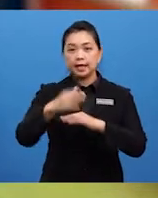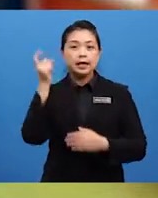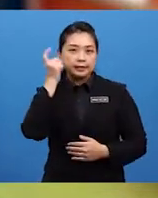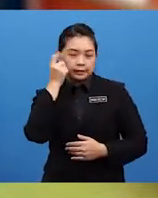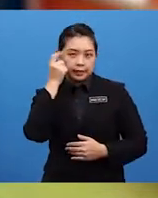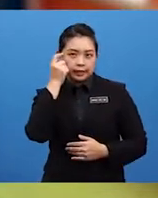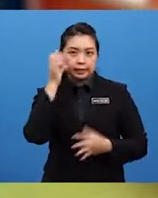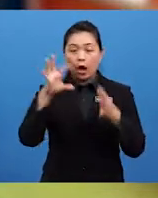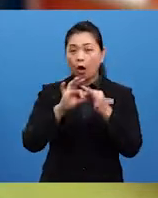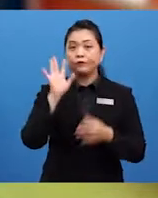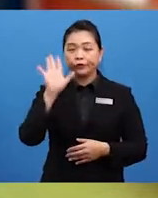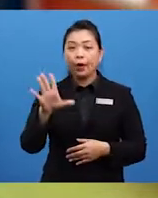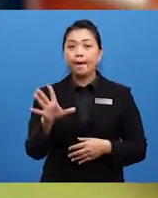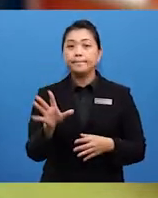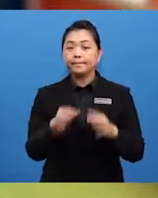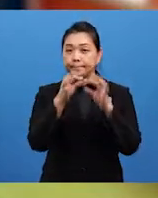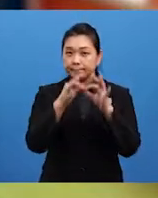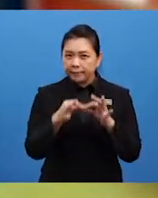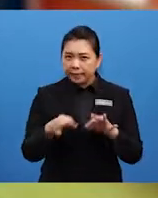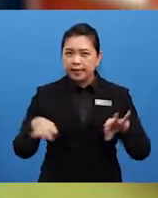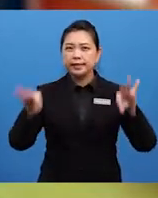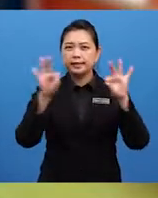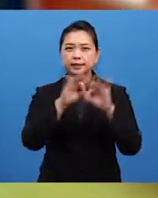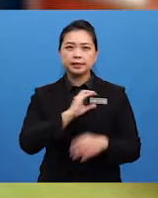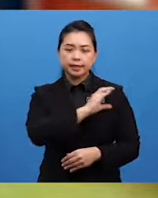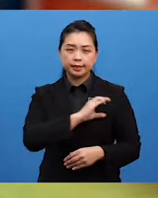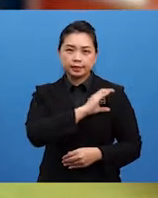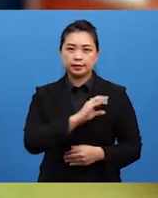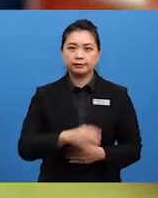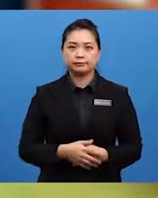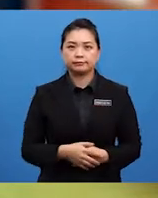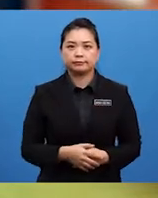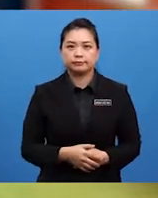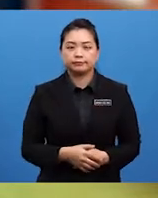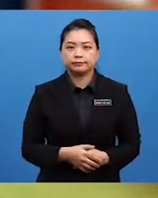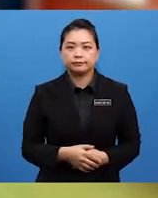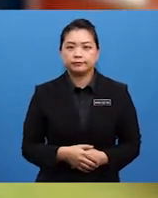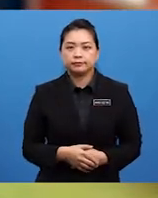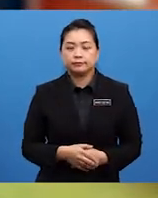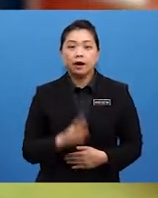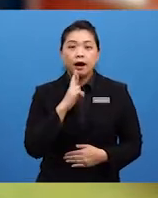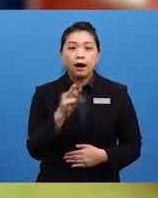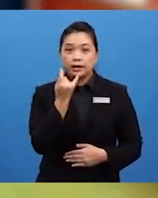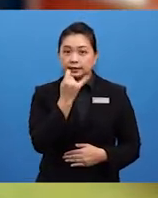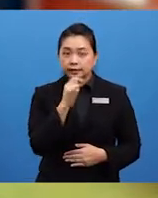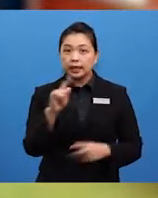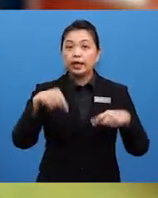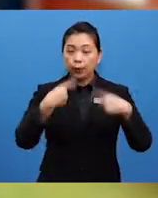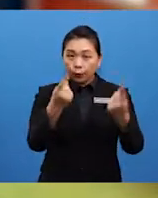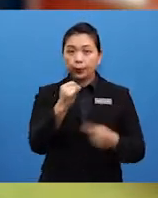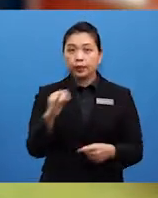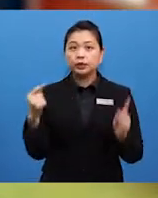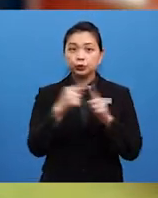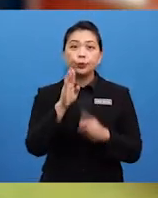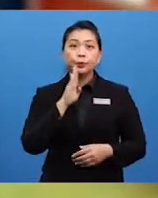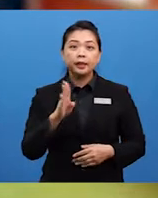Next, think of your main character and minor ones in the story. Are